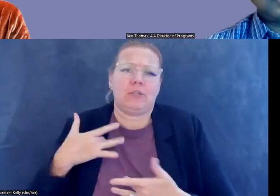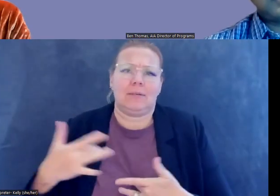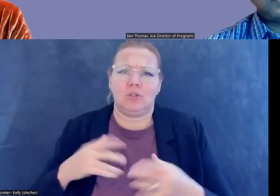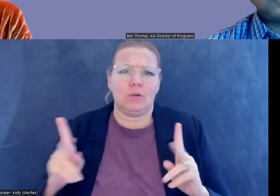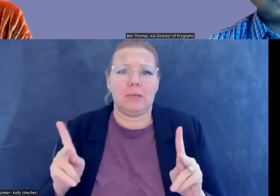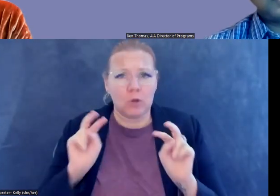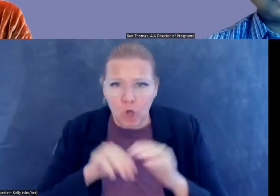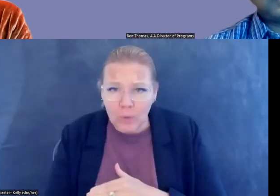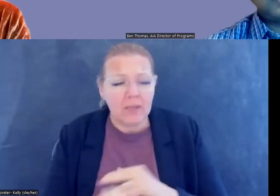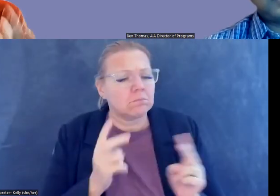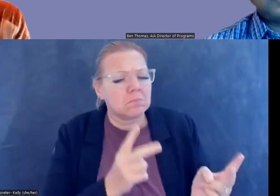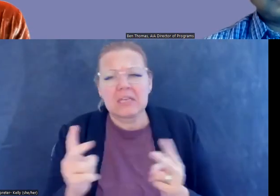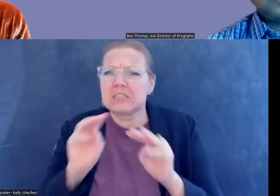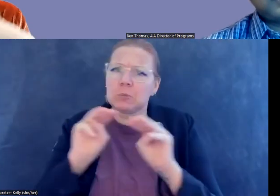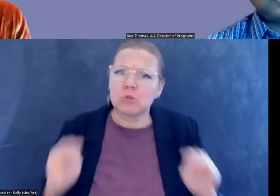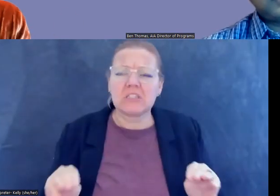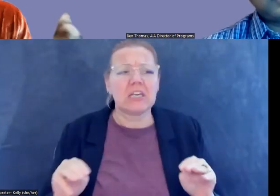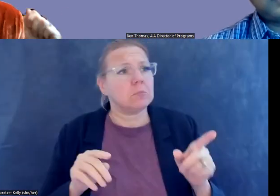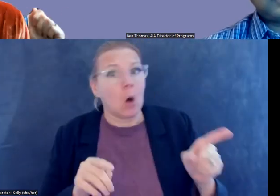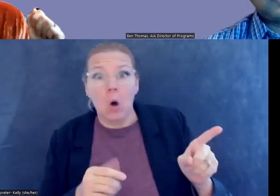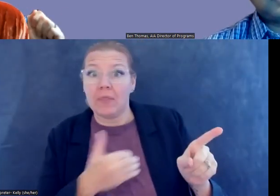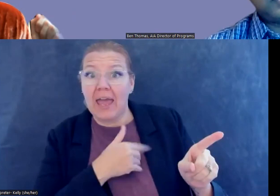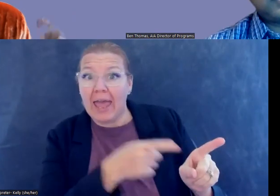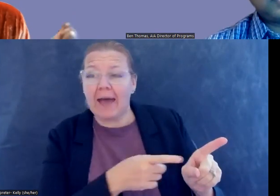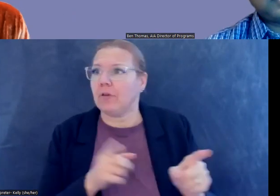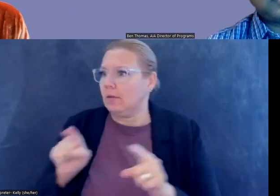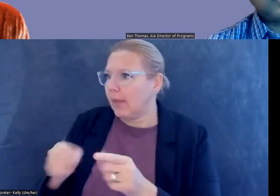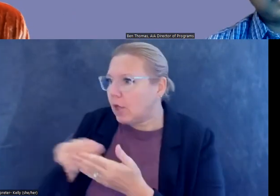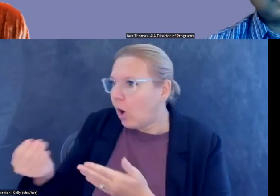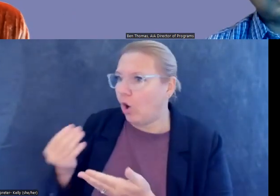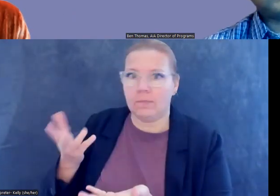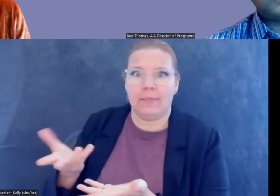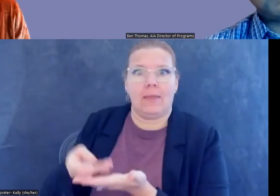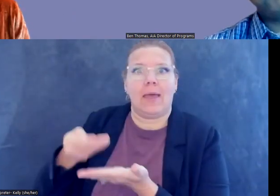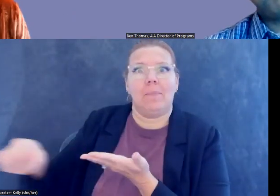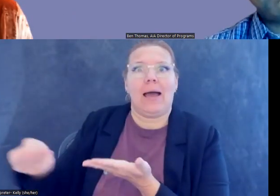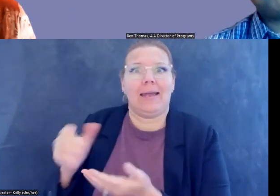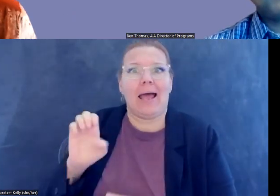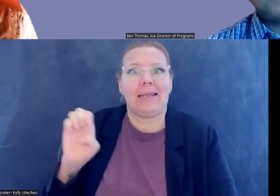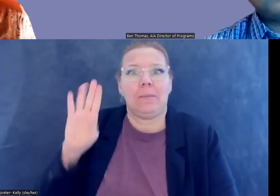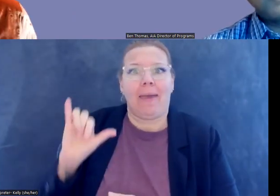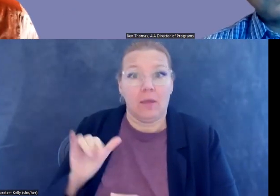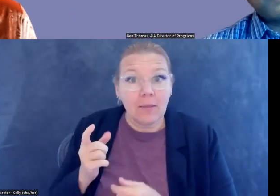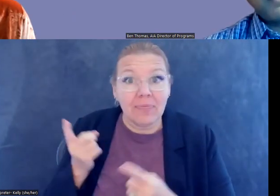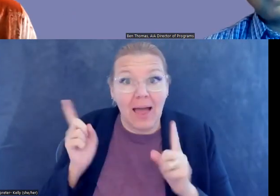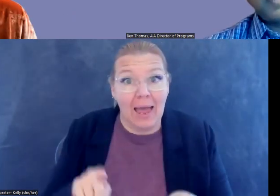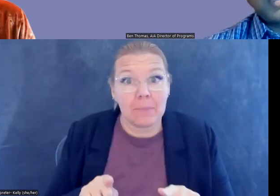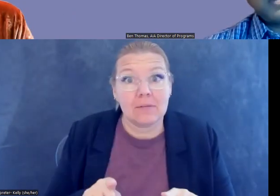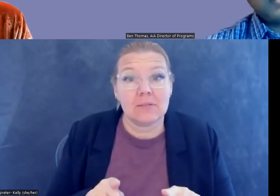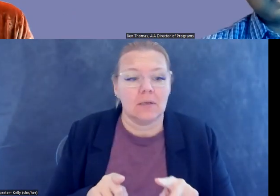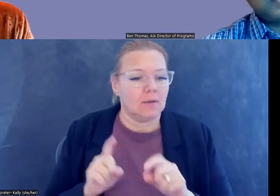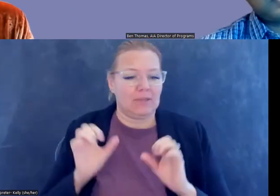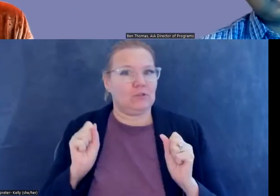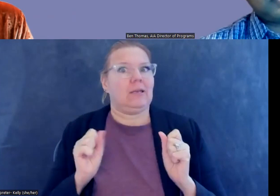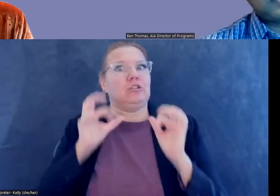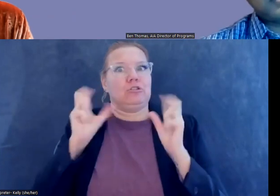They see museums acquiring this piece. They think it's okay. They go home and they buy it on eBay. I mean, this happens. Um, there is a shocking